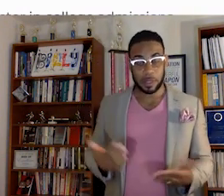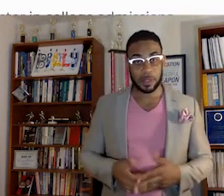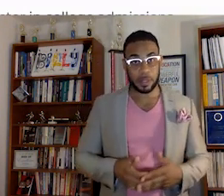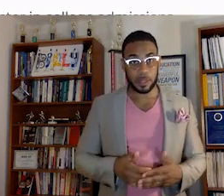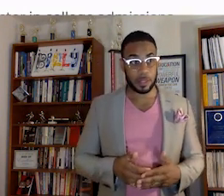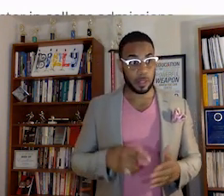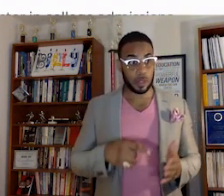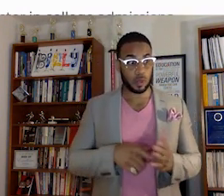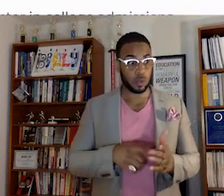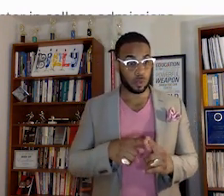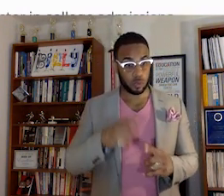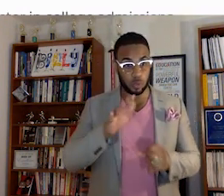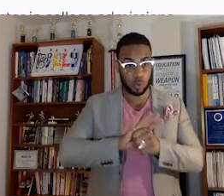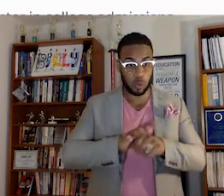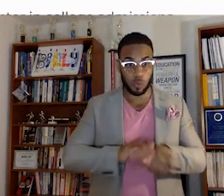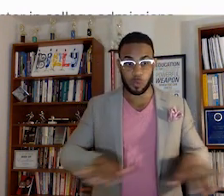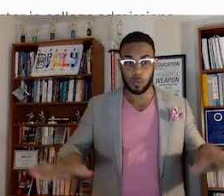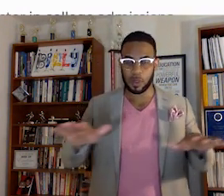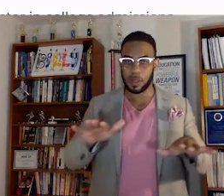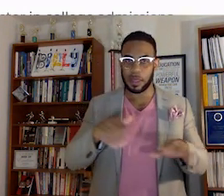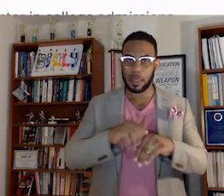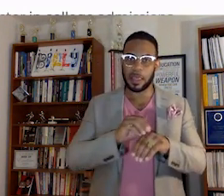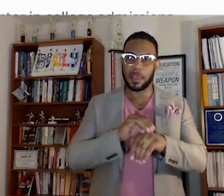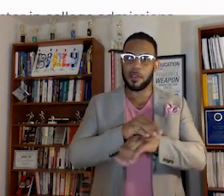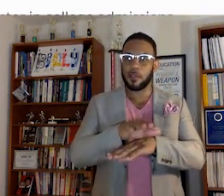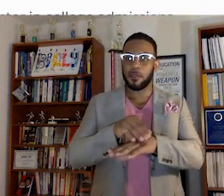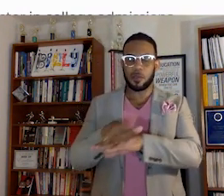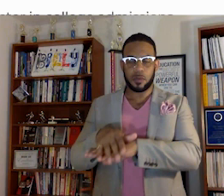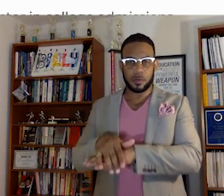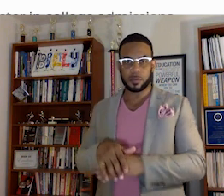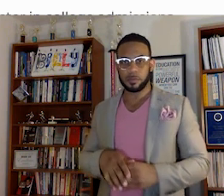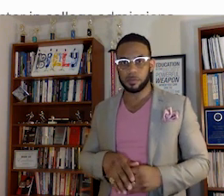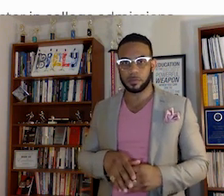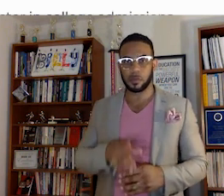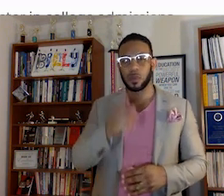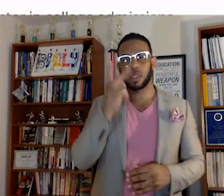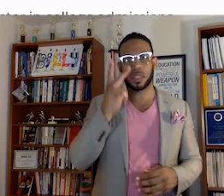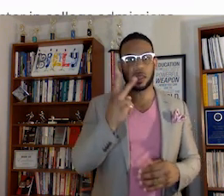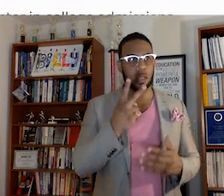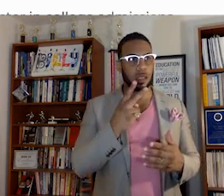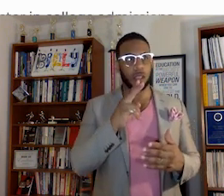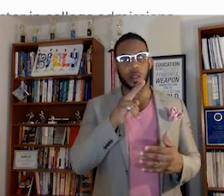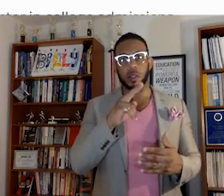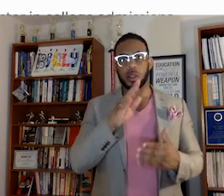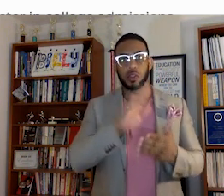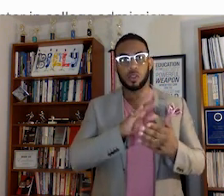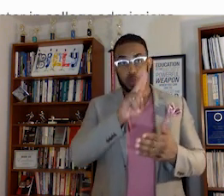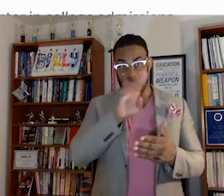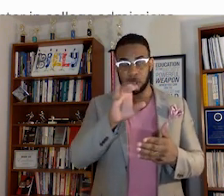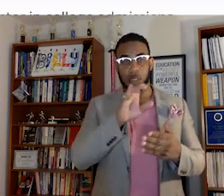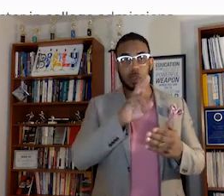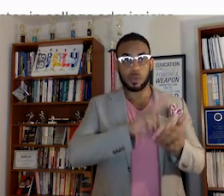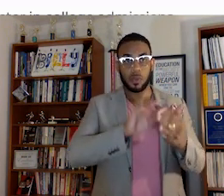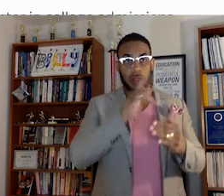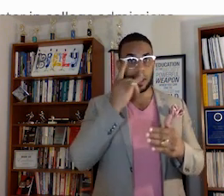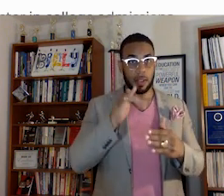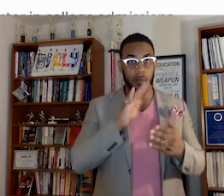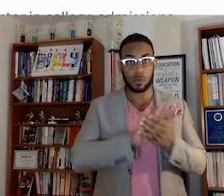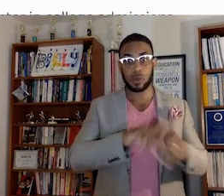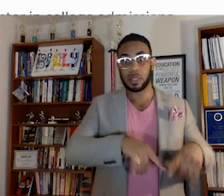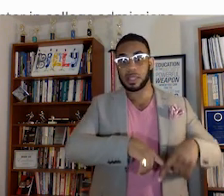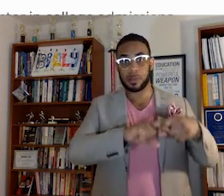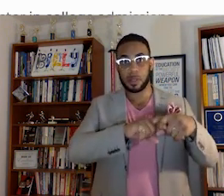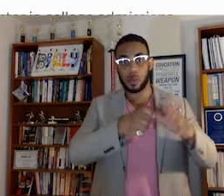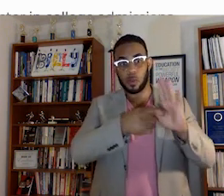due to COVID-19 and influences, UC schools, University of California schools are actually suspending